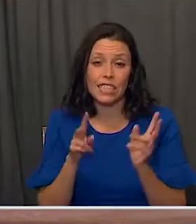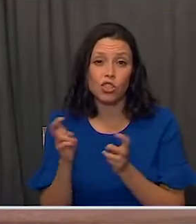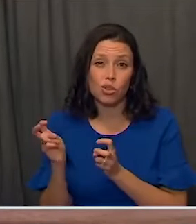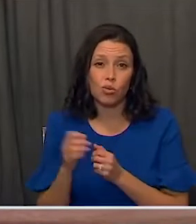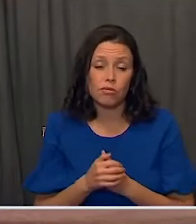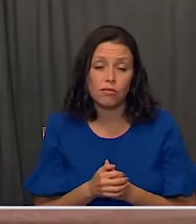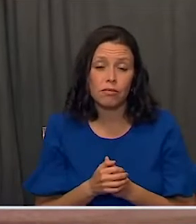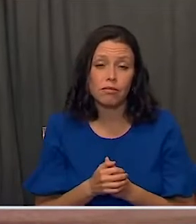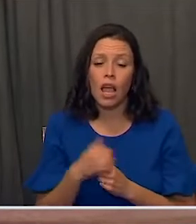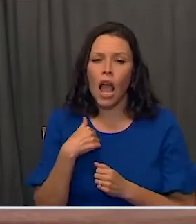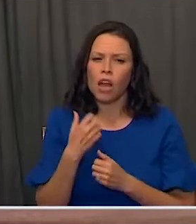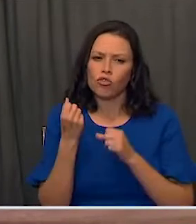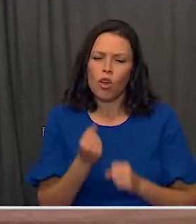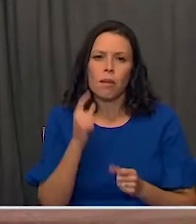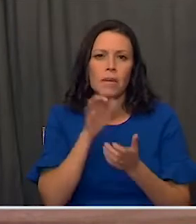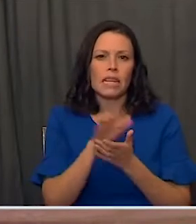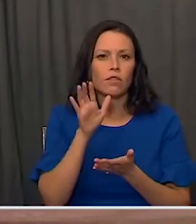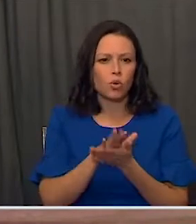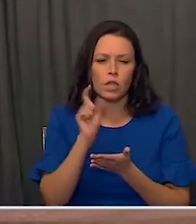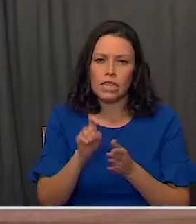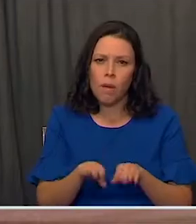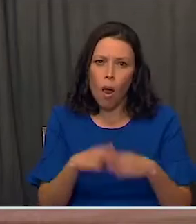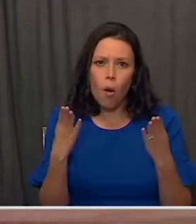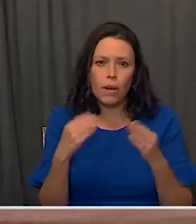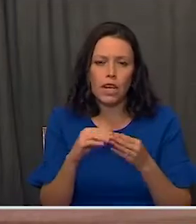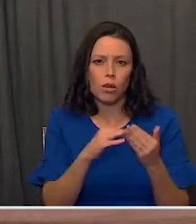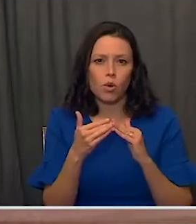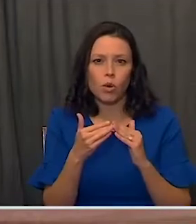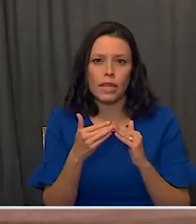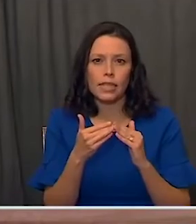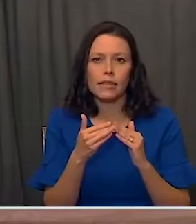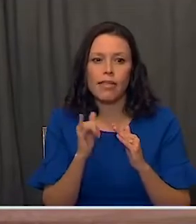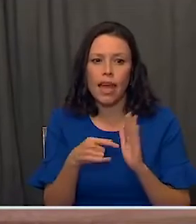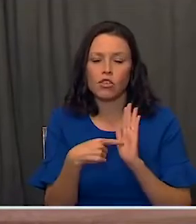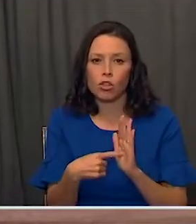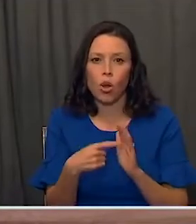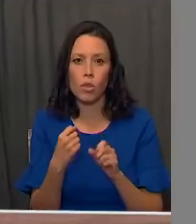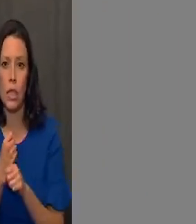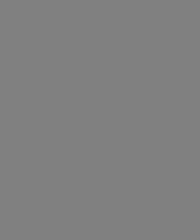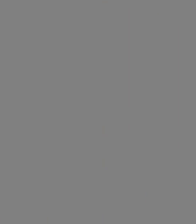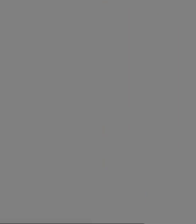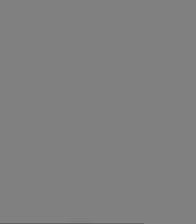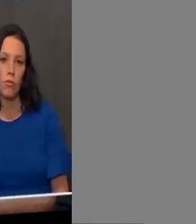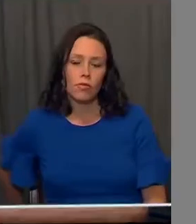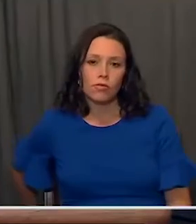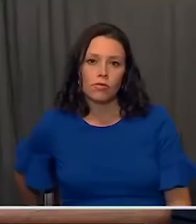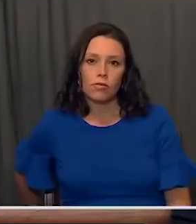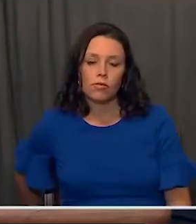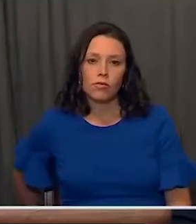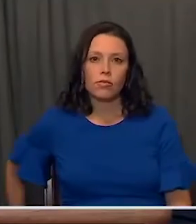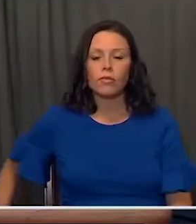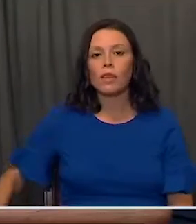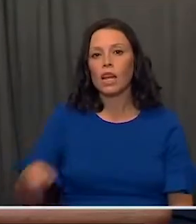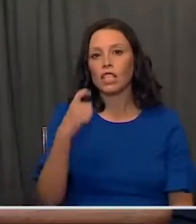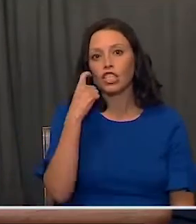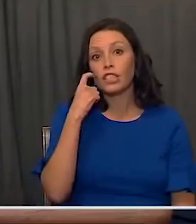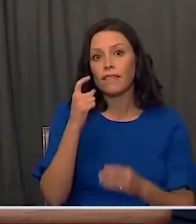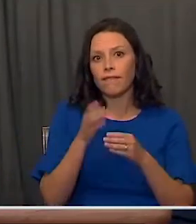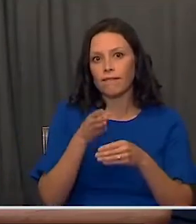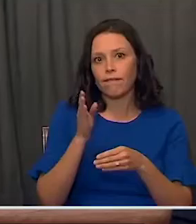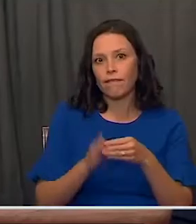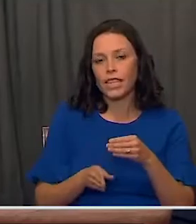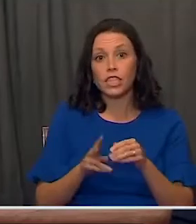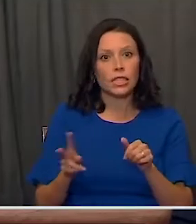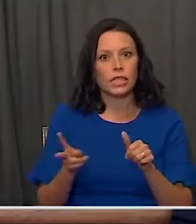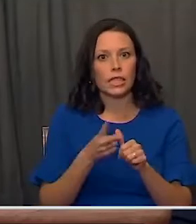I believe strongly that we need schools to open in communities whose data indicate it's safe to do so. We just completed our